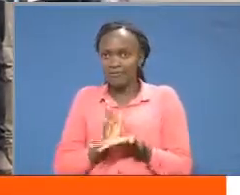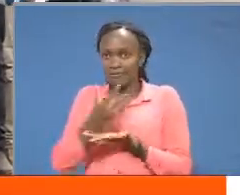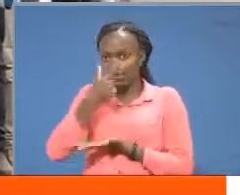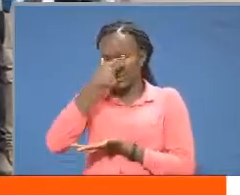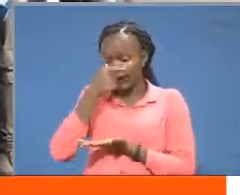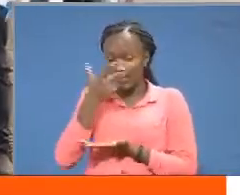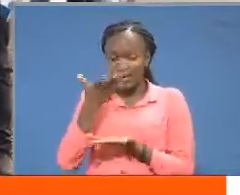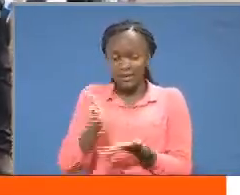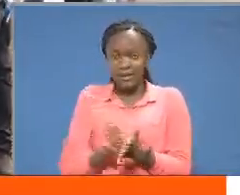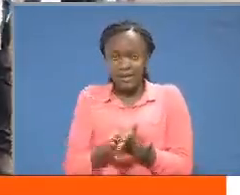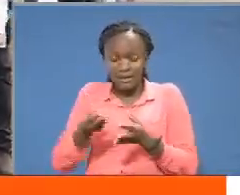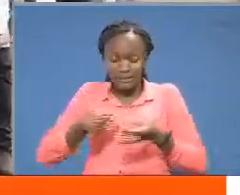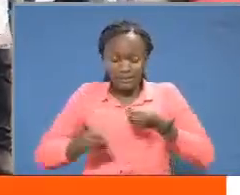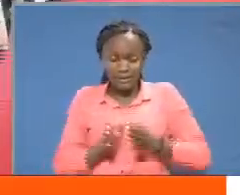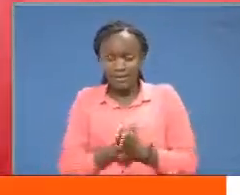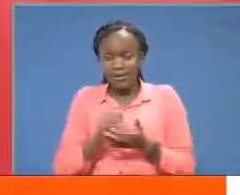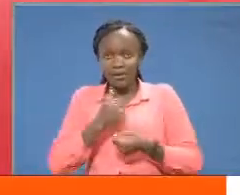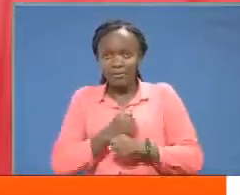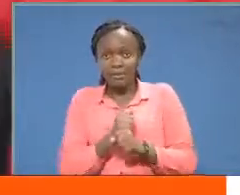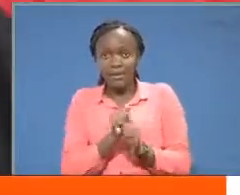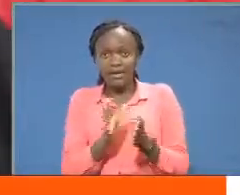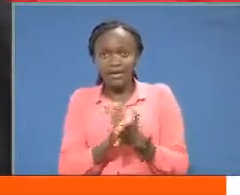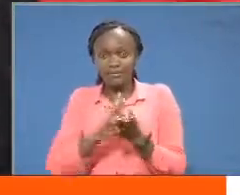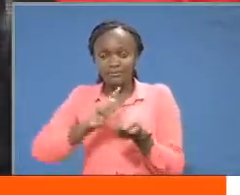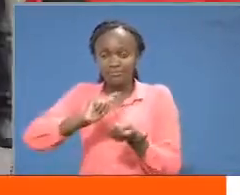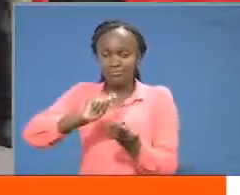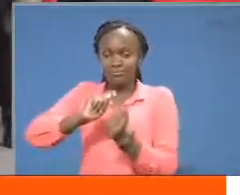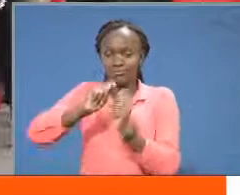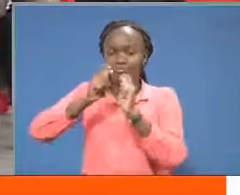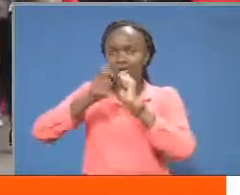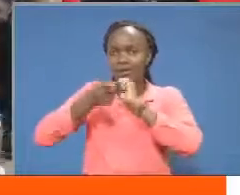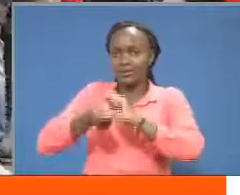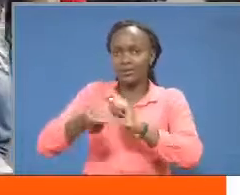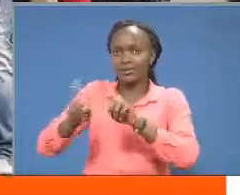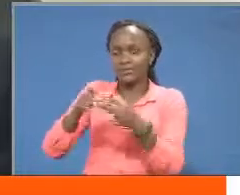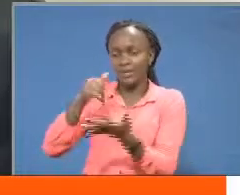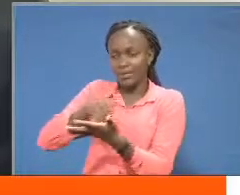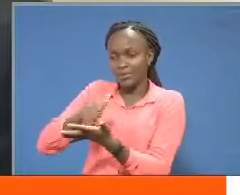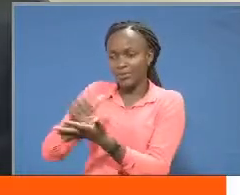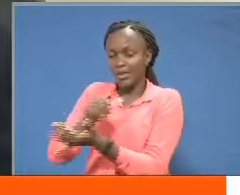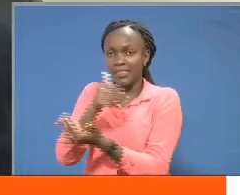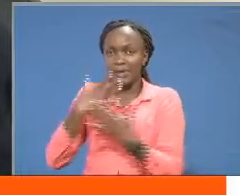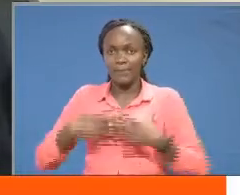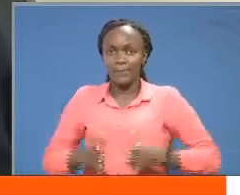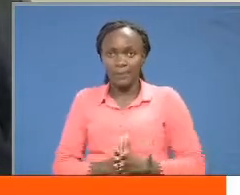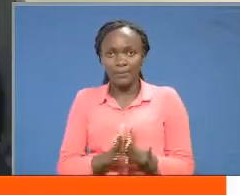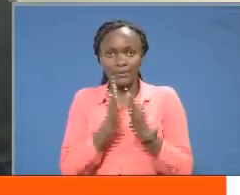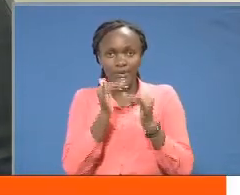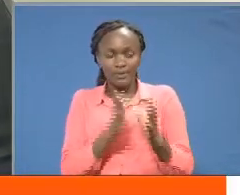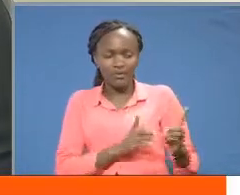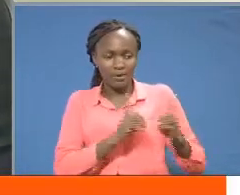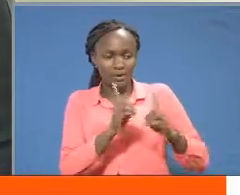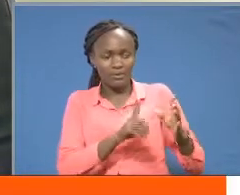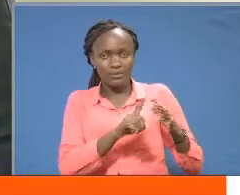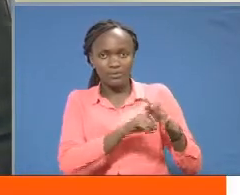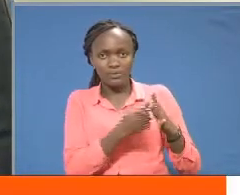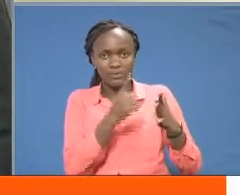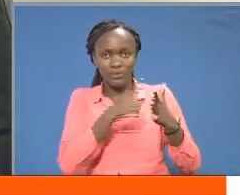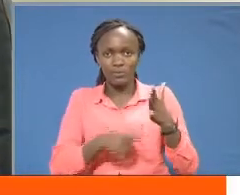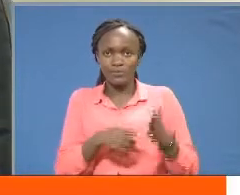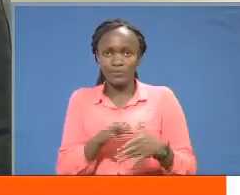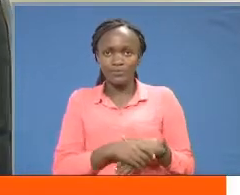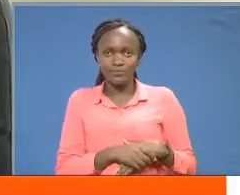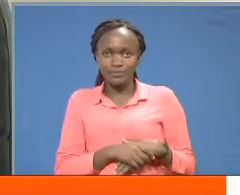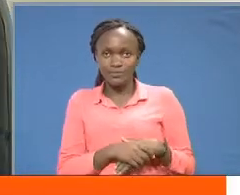university playing key role to the changing inclusion and accommodative measures the directorate started off as